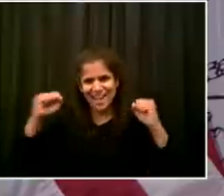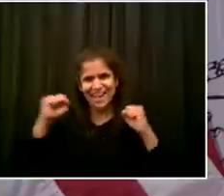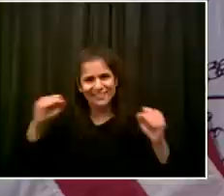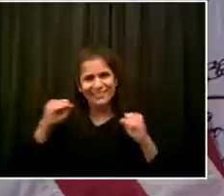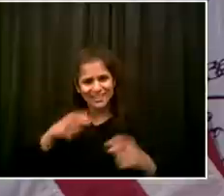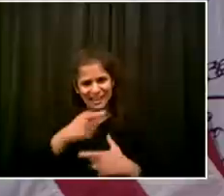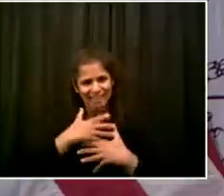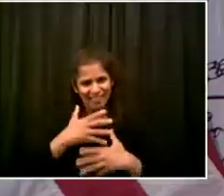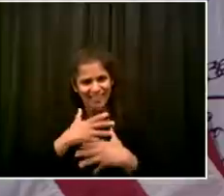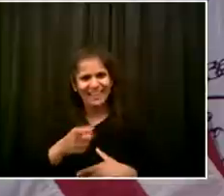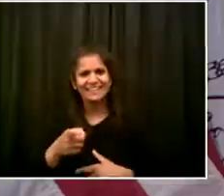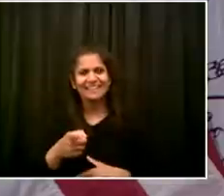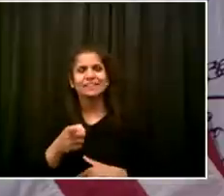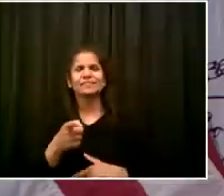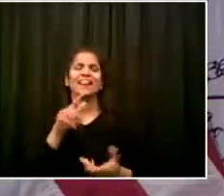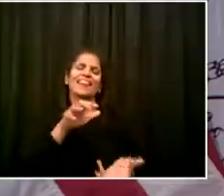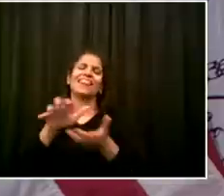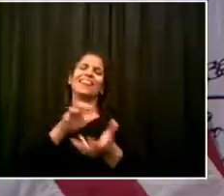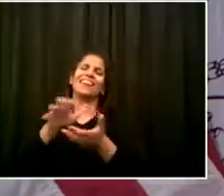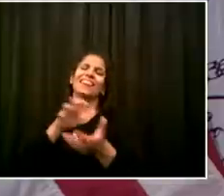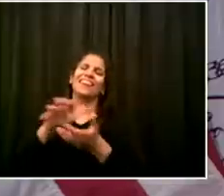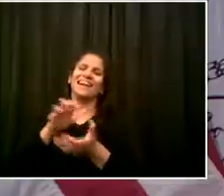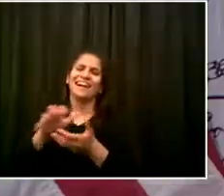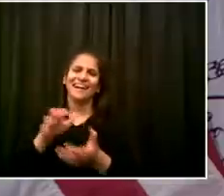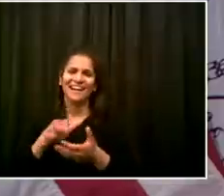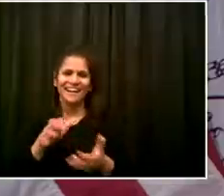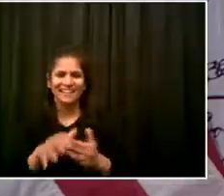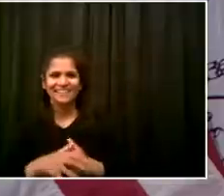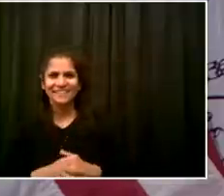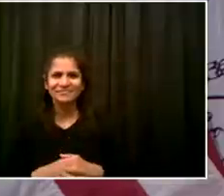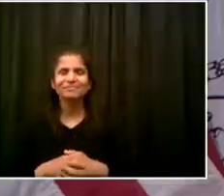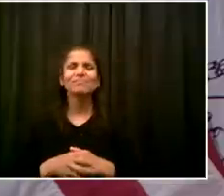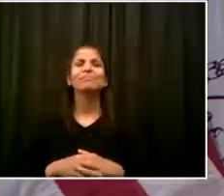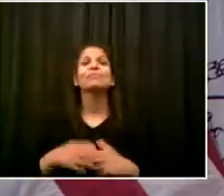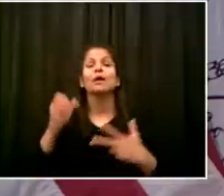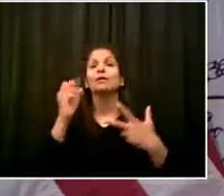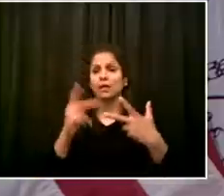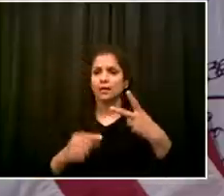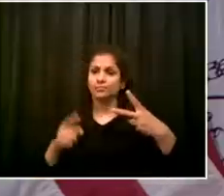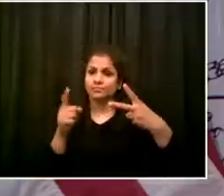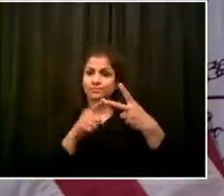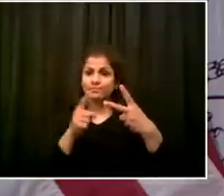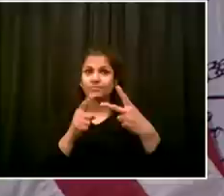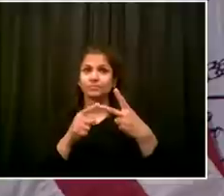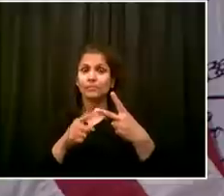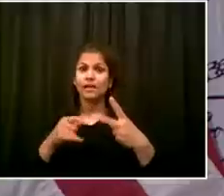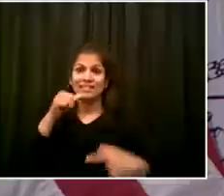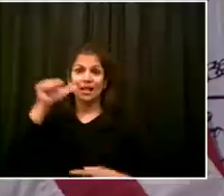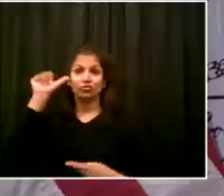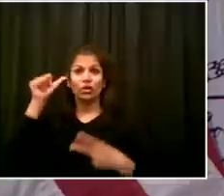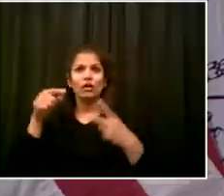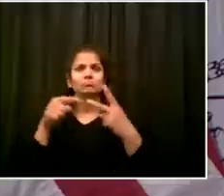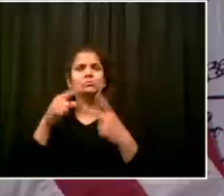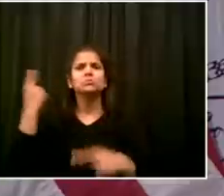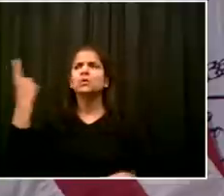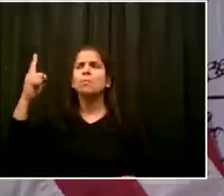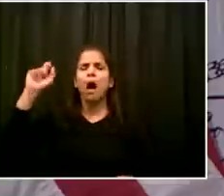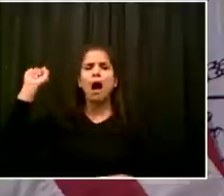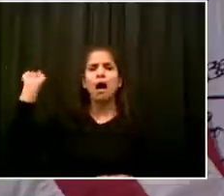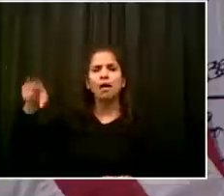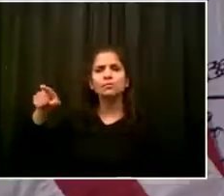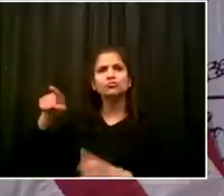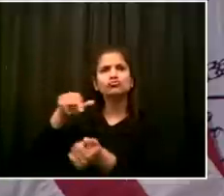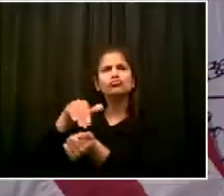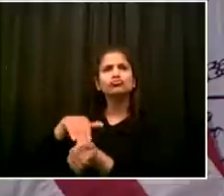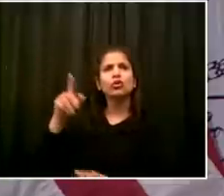On the issue of... Dr. Varma was asked yesterday about perhaps loosening restrictions earlier